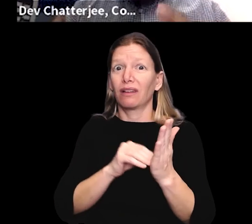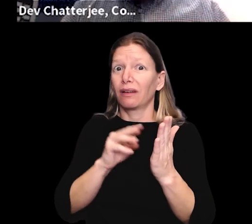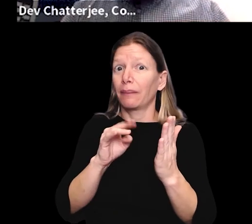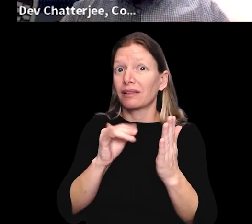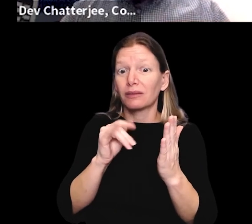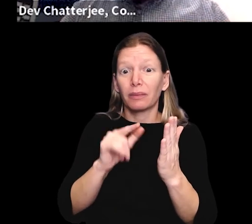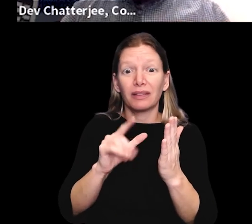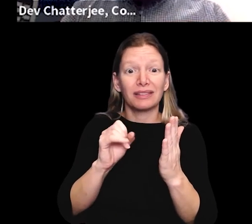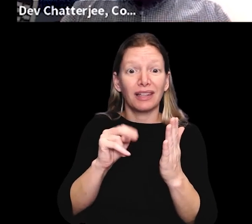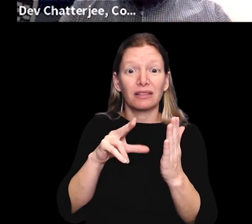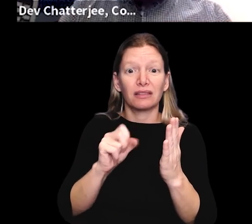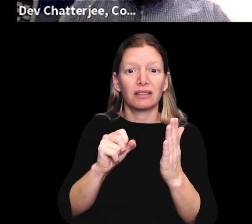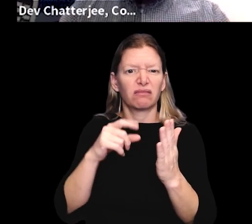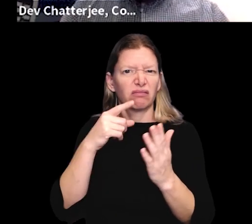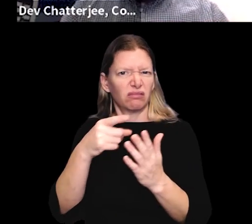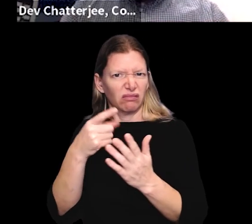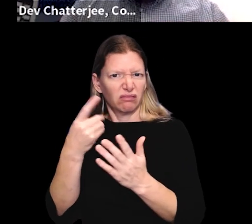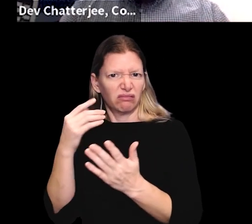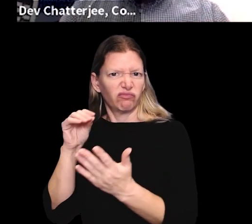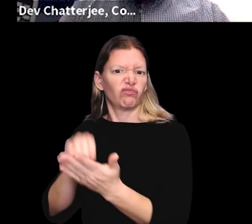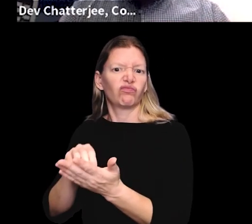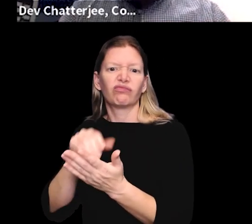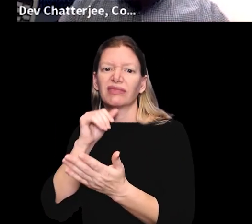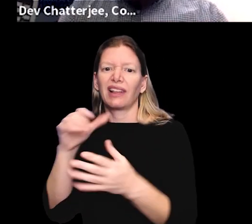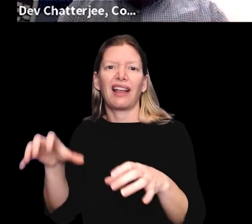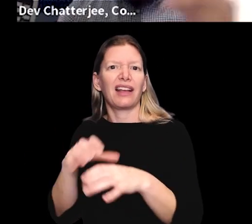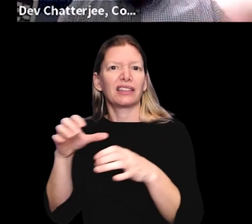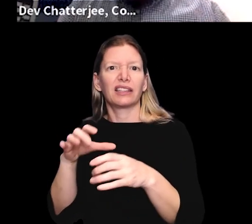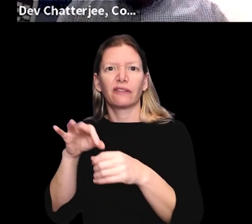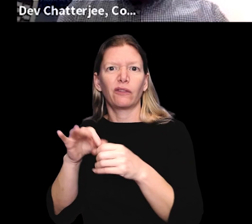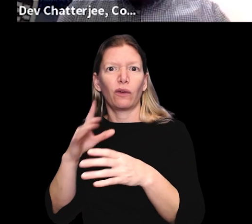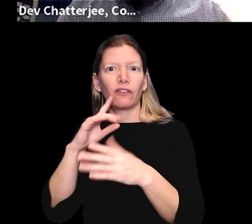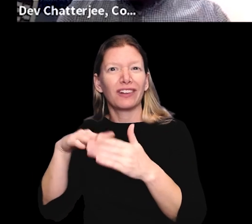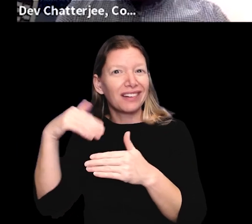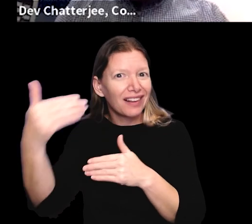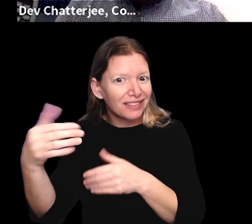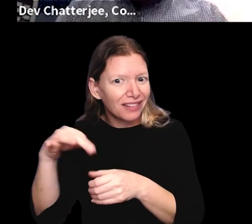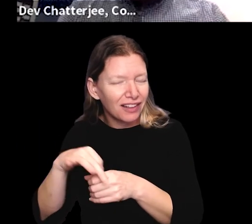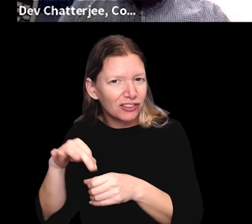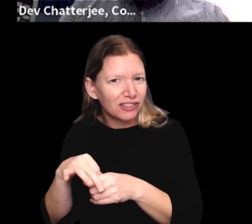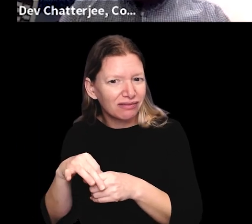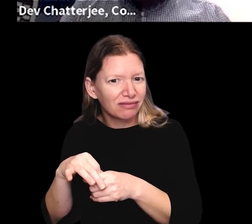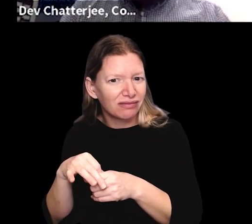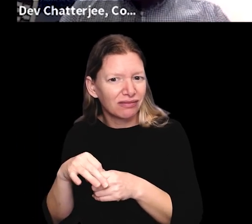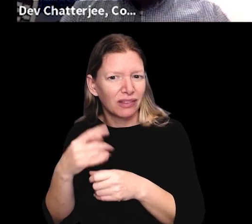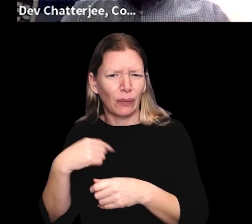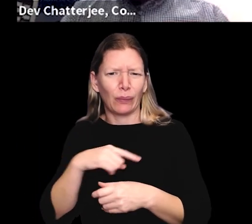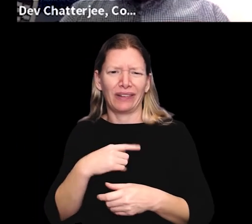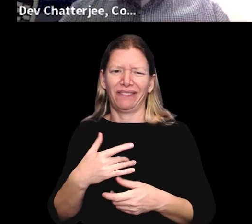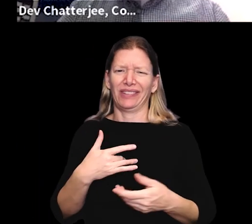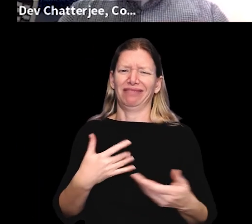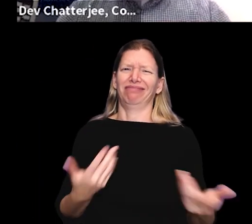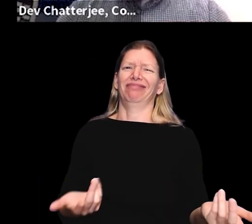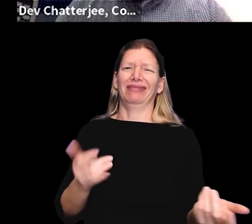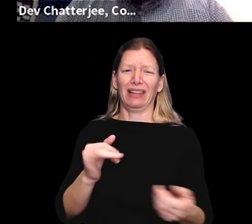don't fill out the municipal census, you are listed as an inactive voter for the next election. So